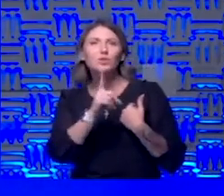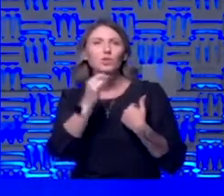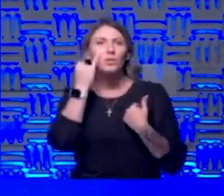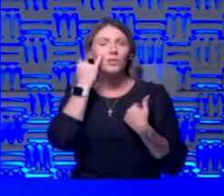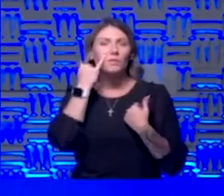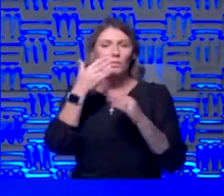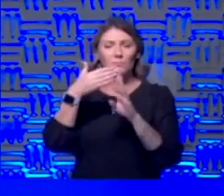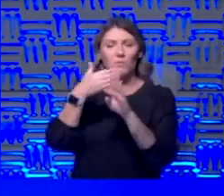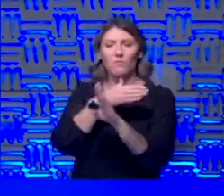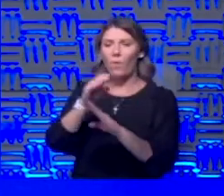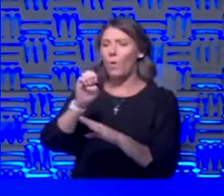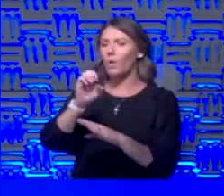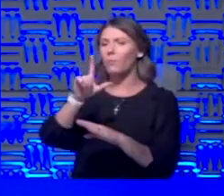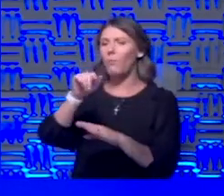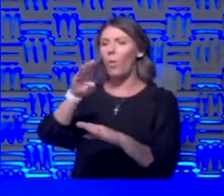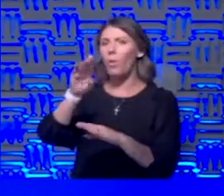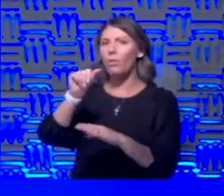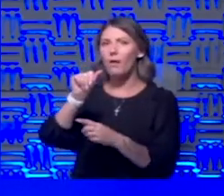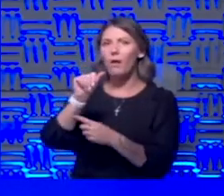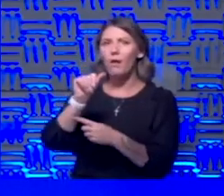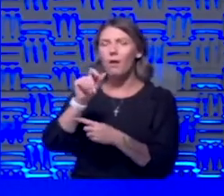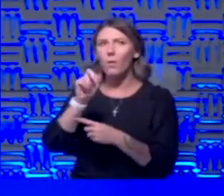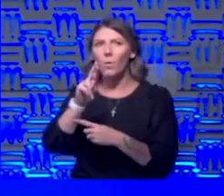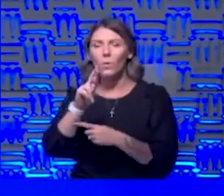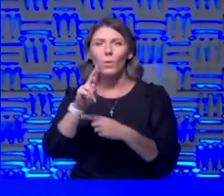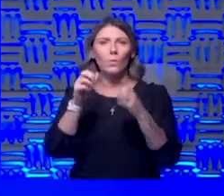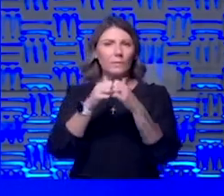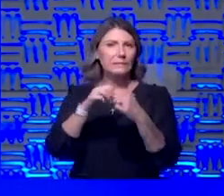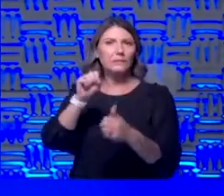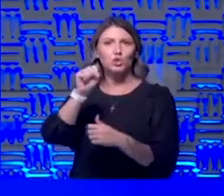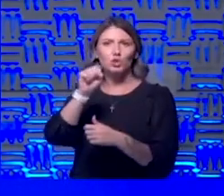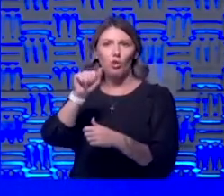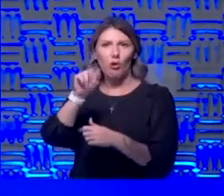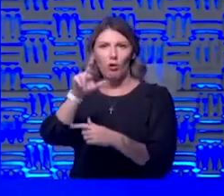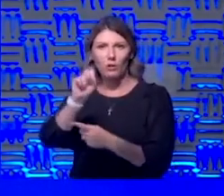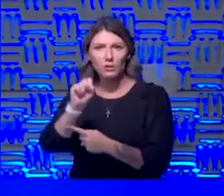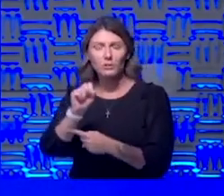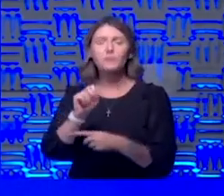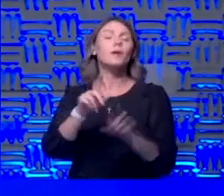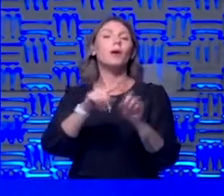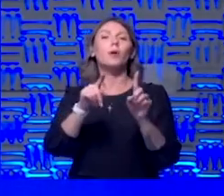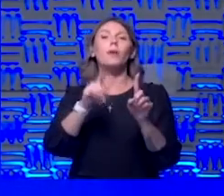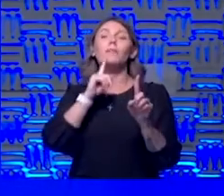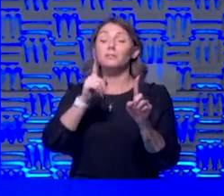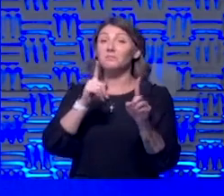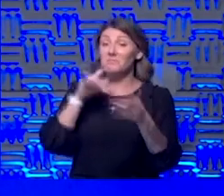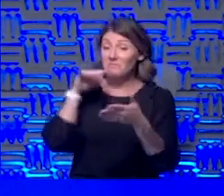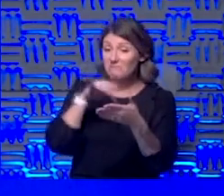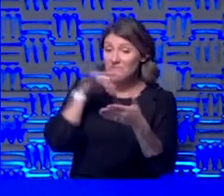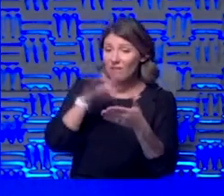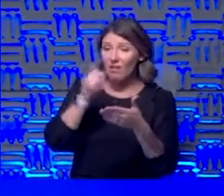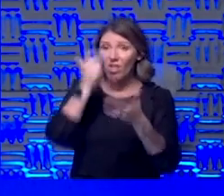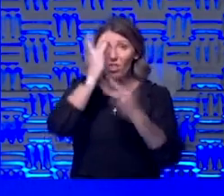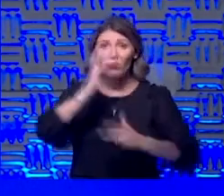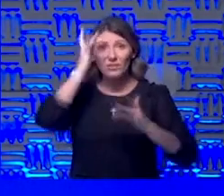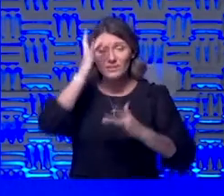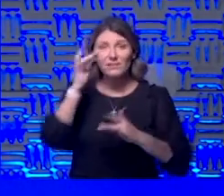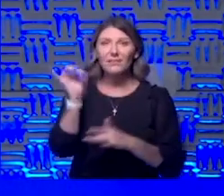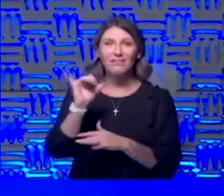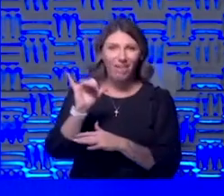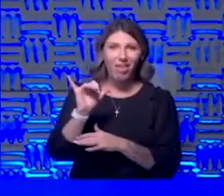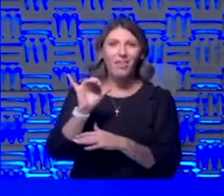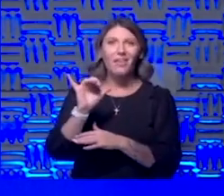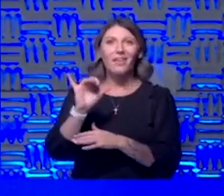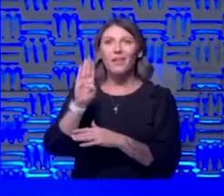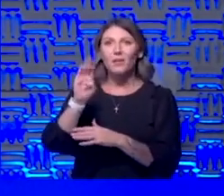before ebola if they tried it with sars or not but i believe that's where it came from so it has been around for a while and it has been studied in other diseases such as ebola